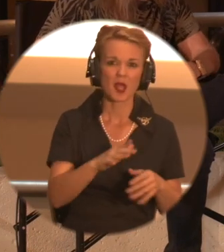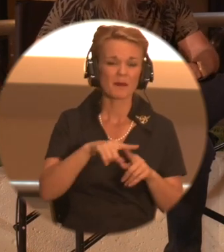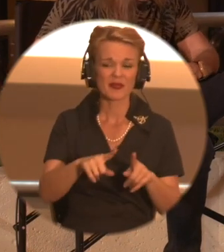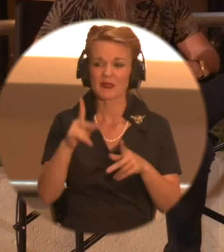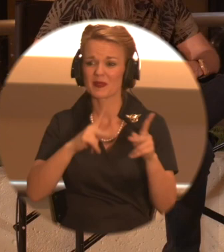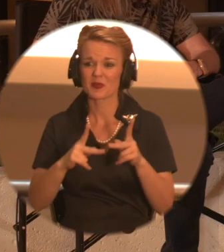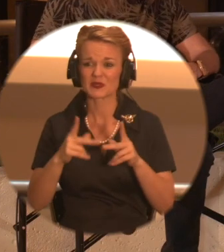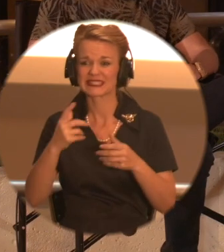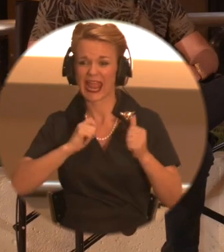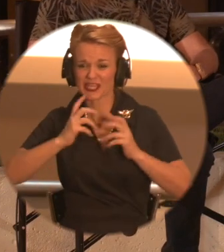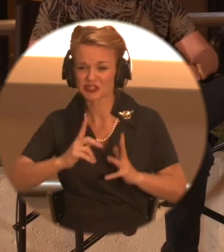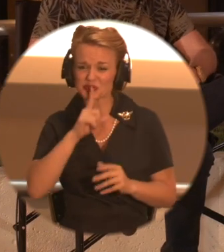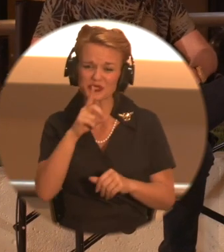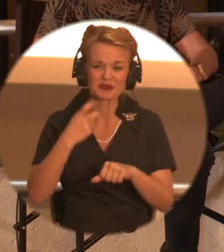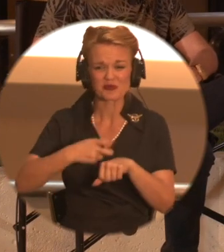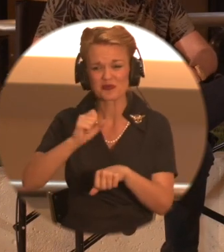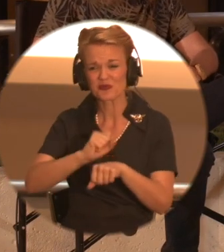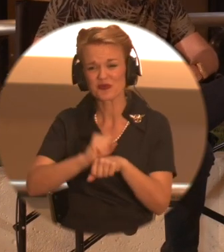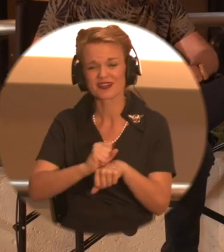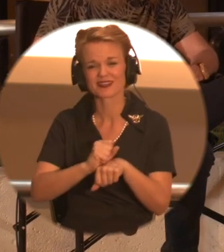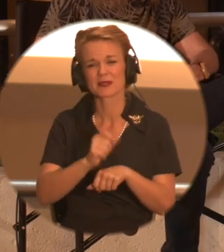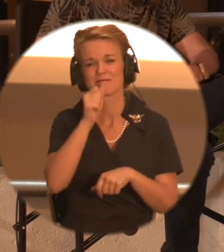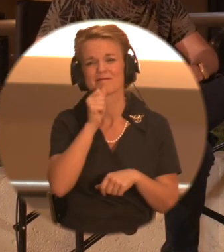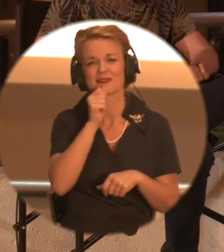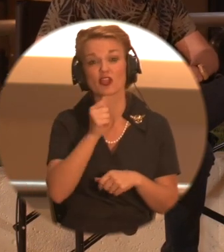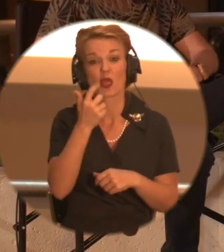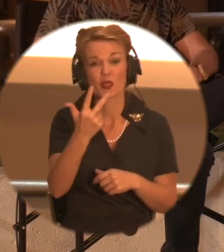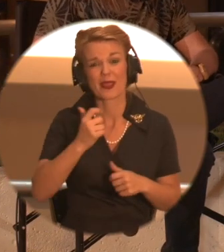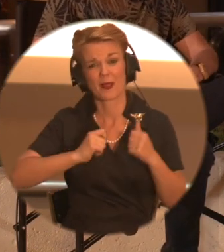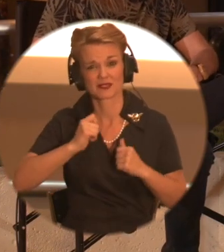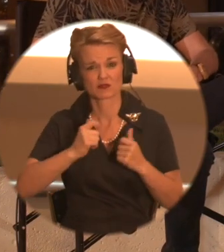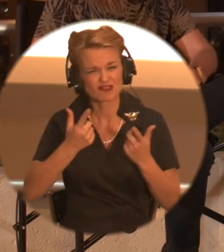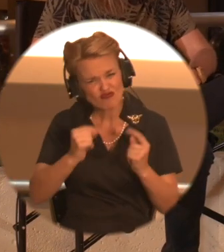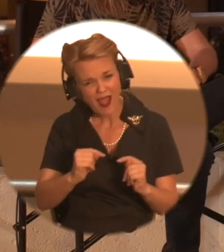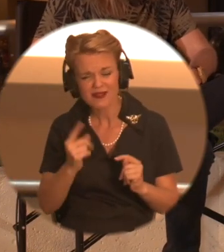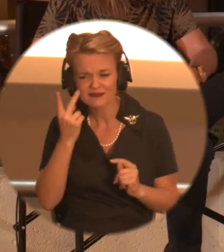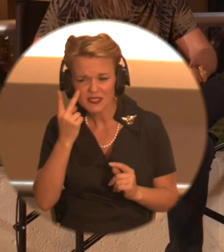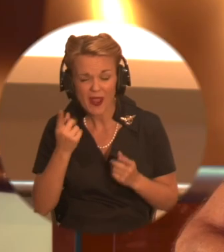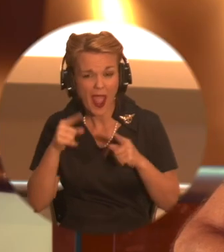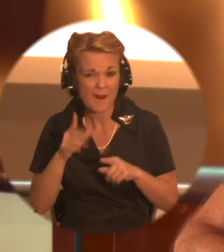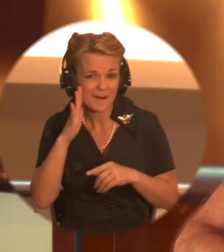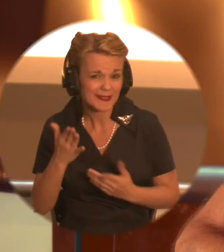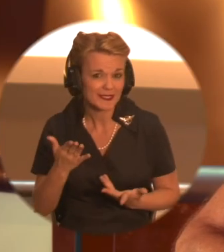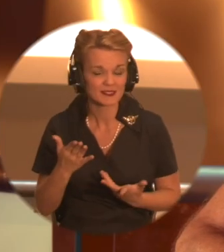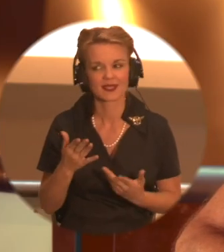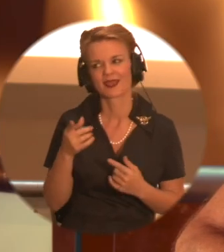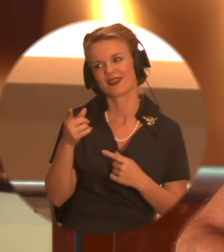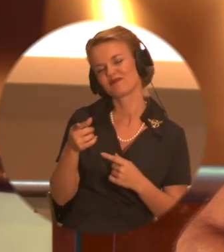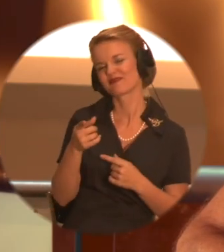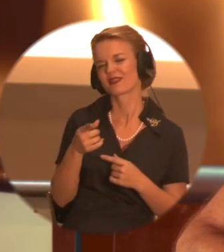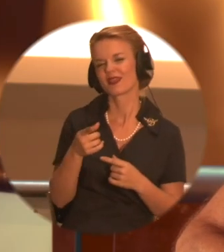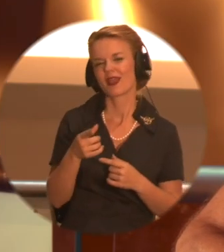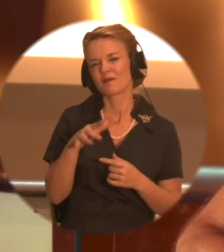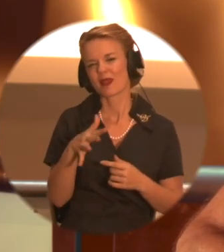I know, I know. Give it three episodes, and then decide, you know? throw it out. Just, just try, just try it. That's probably a, that's probably a little bit of the, of